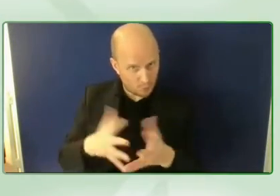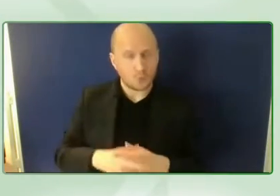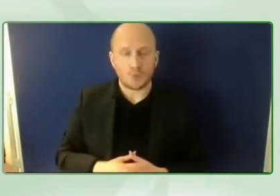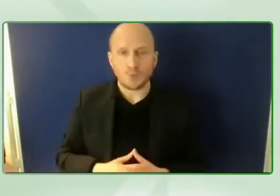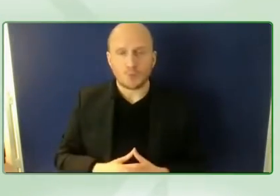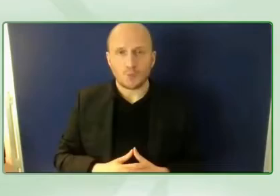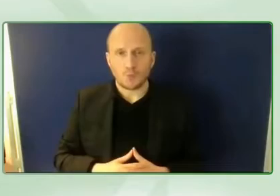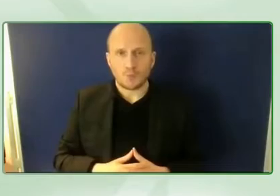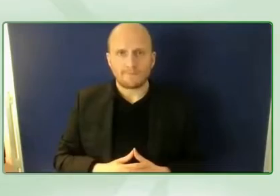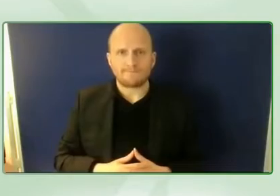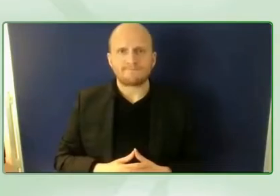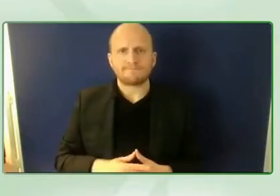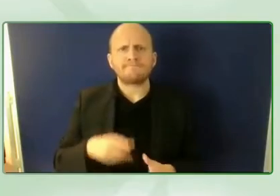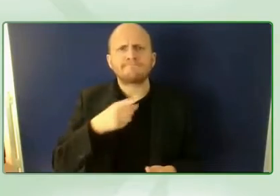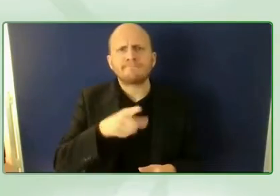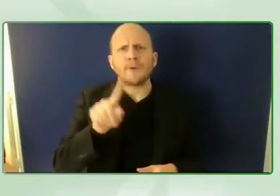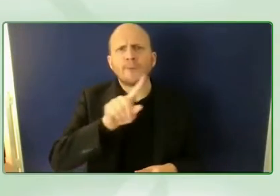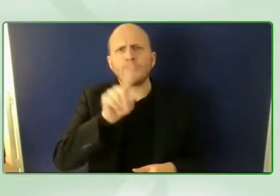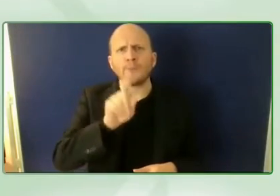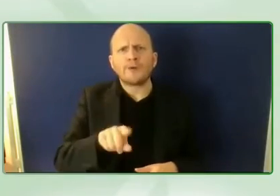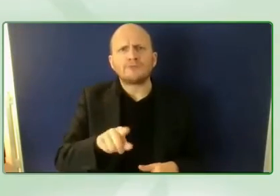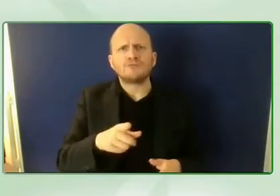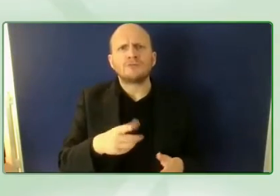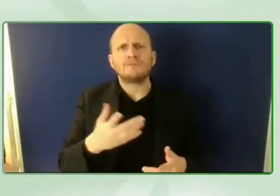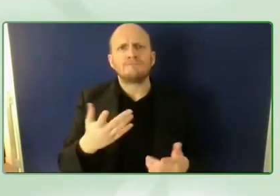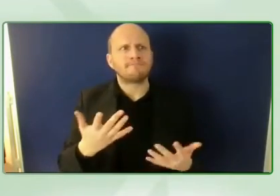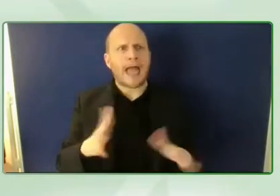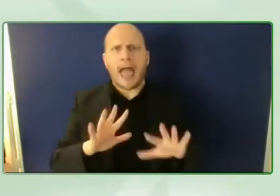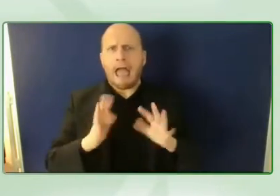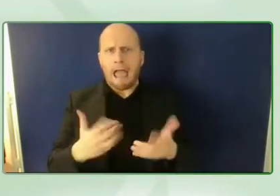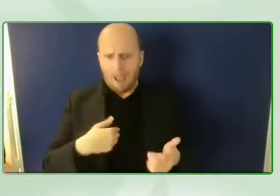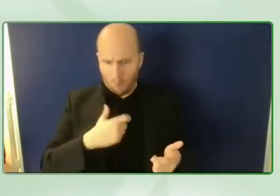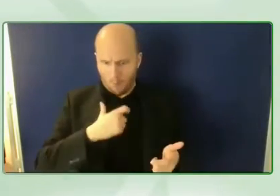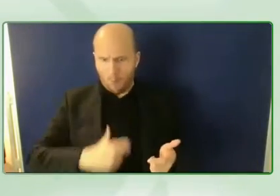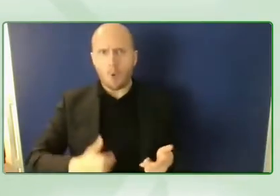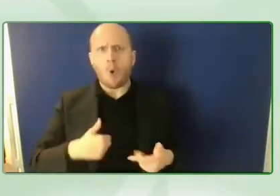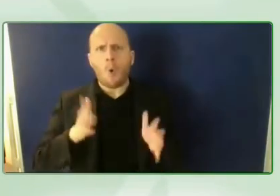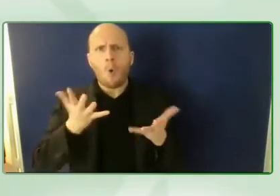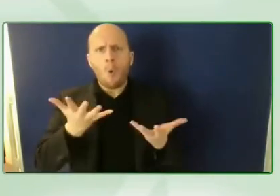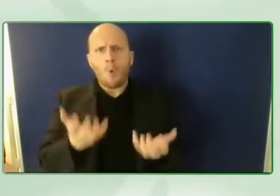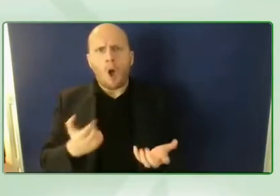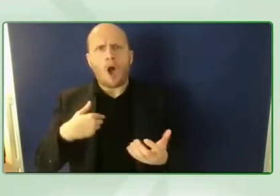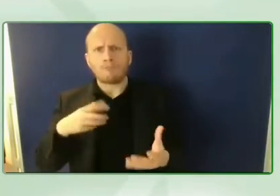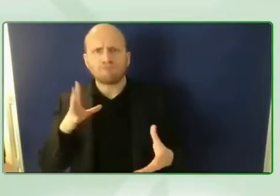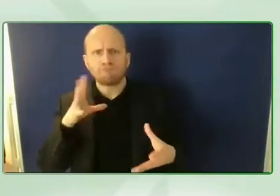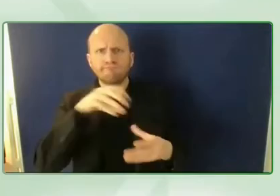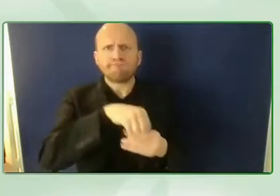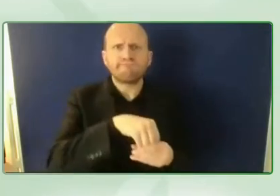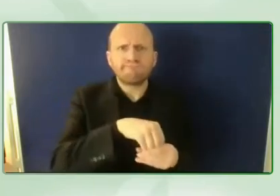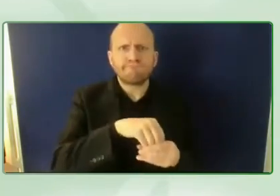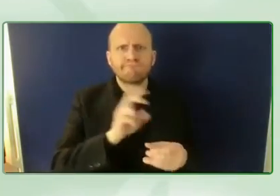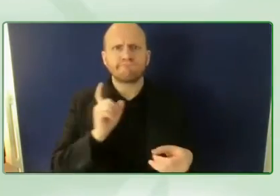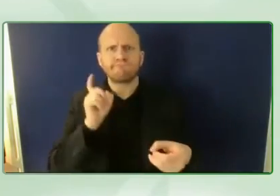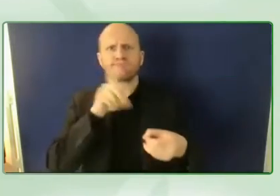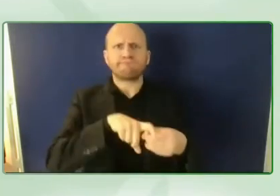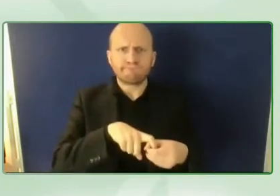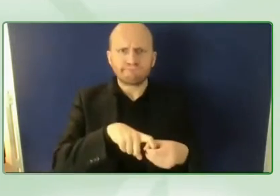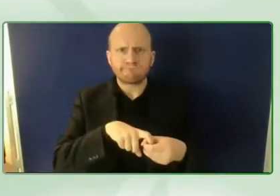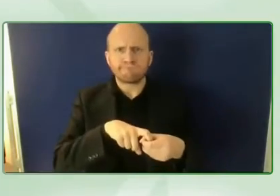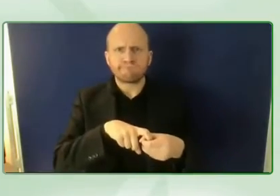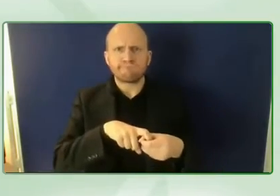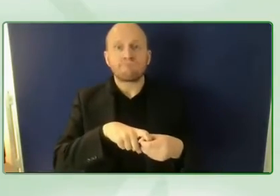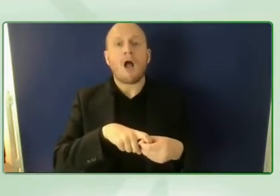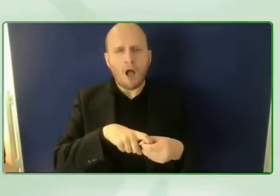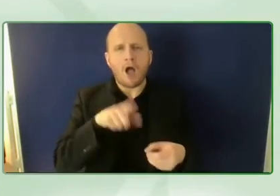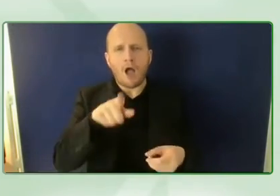be part of this and i heard that there is a menu of commitments so that people can do the purple pledge